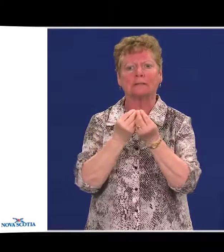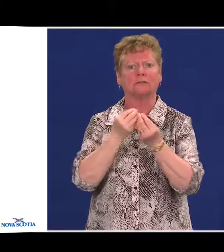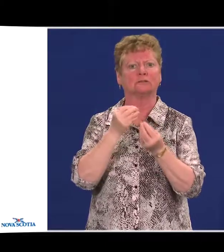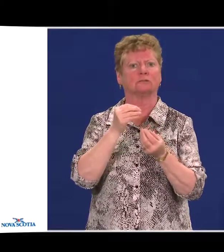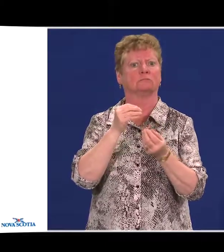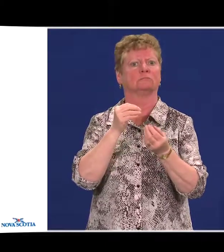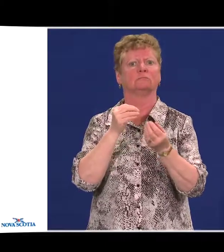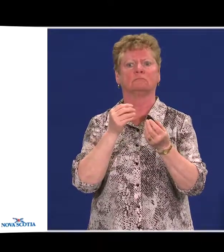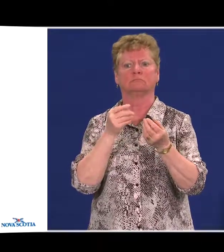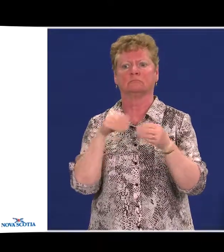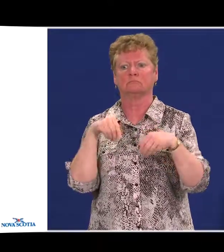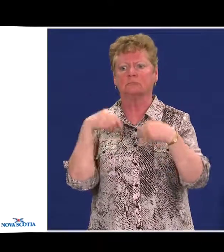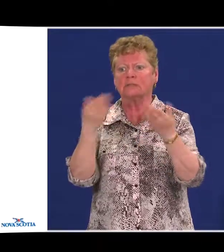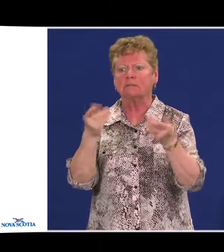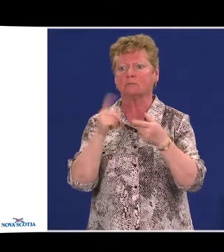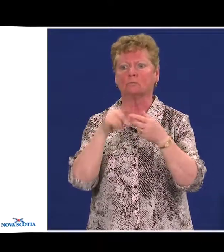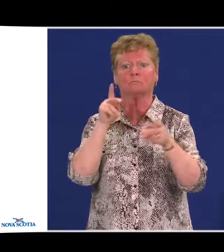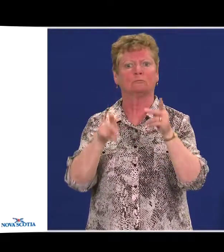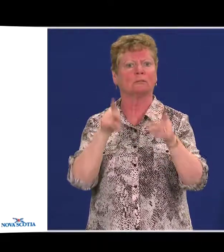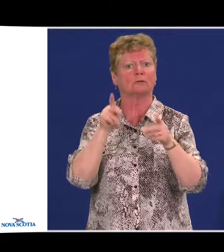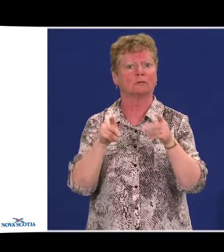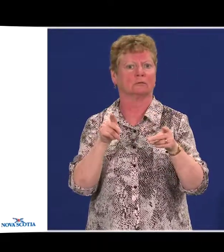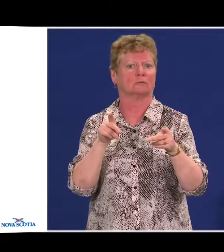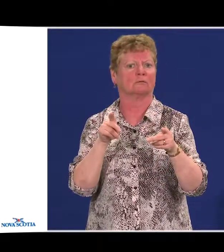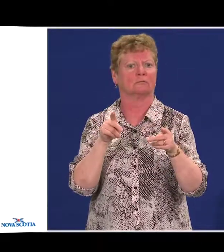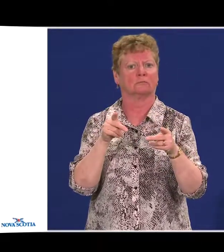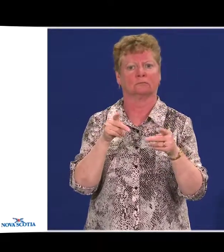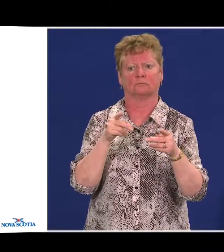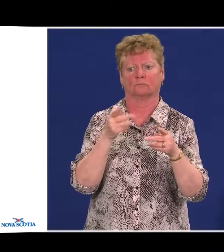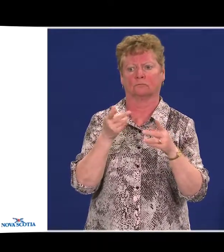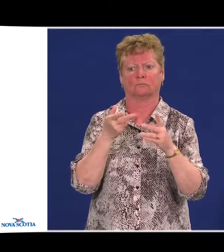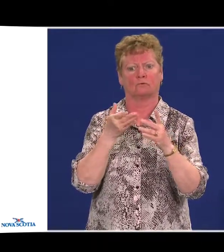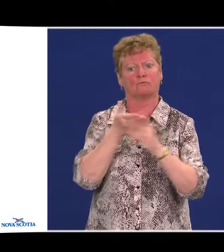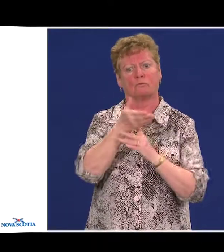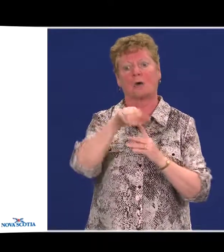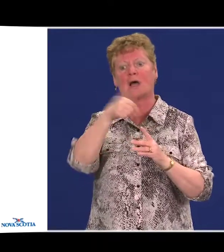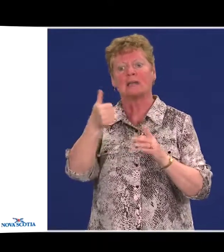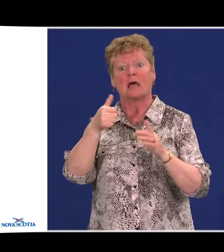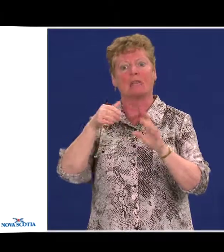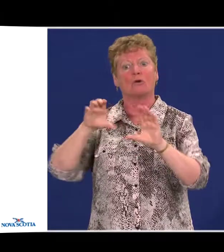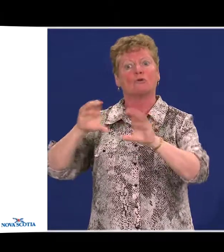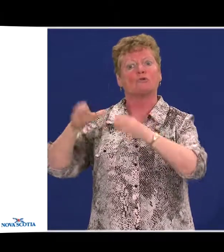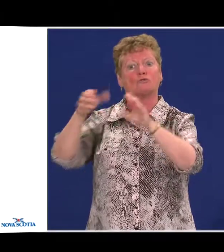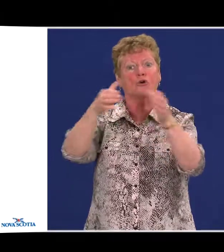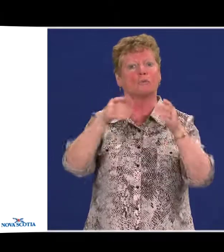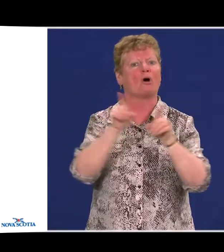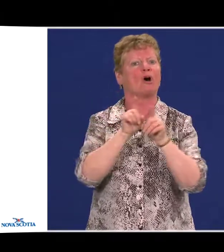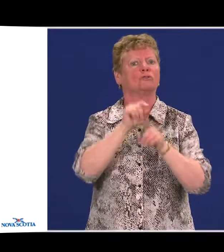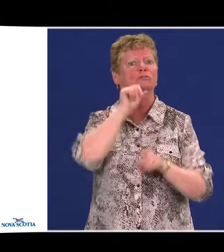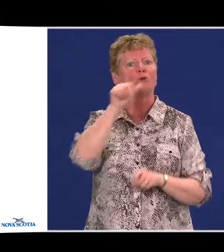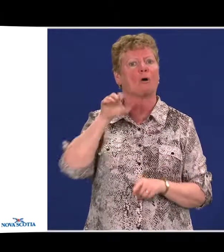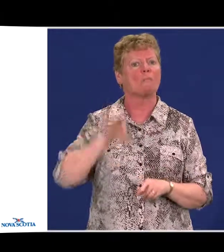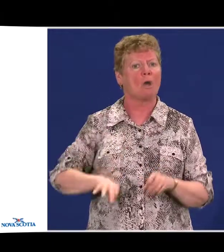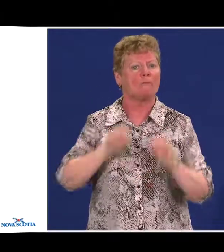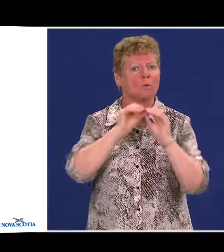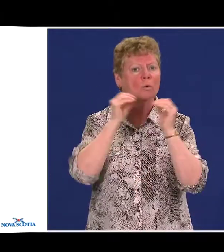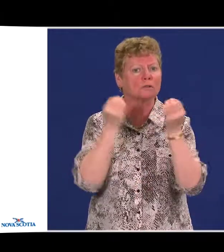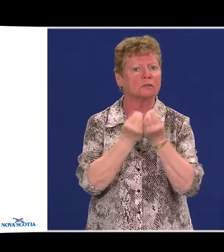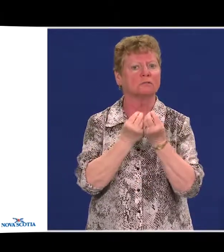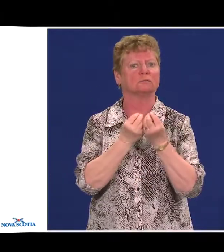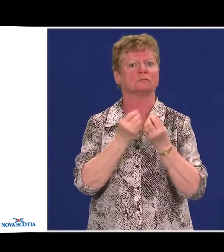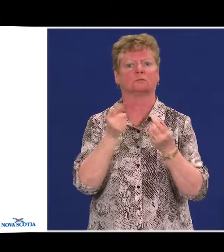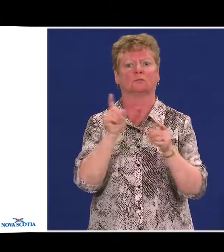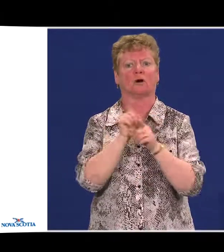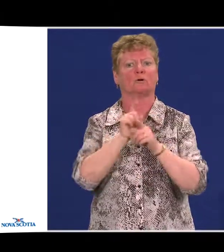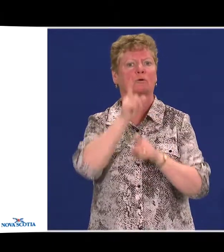provided to the public by another party, including not-for-profit organizations, as well